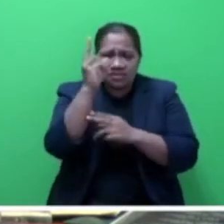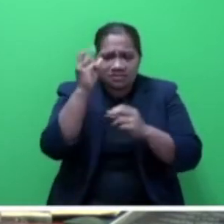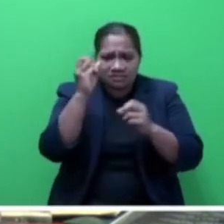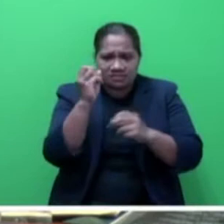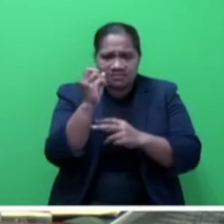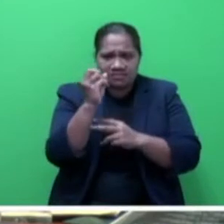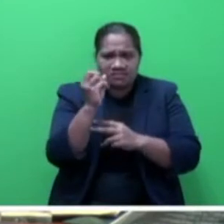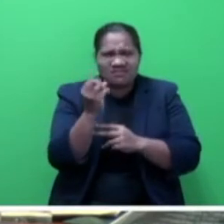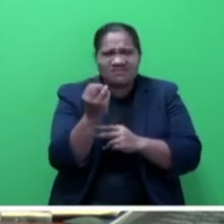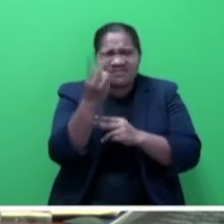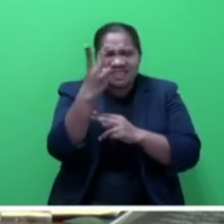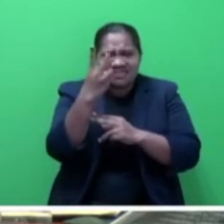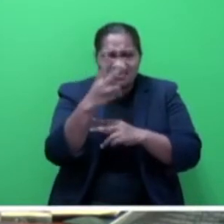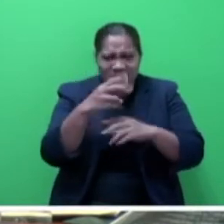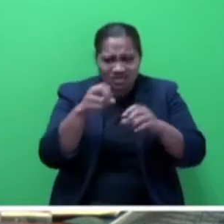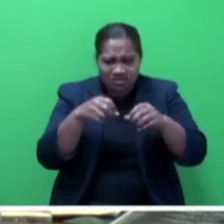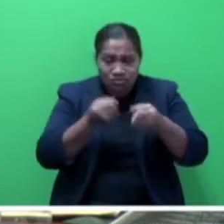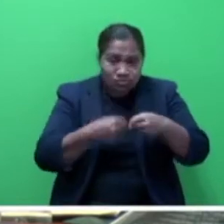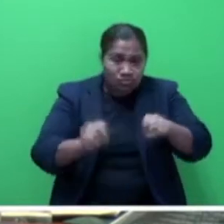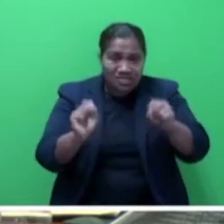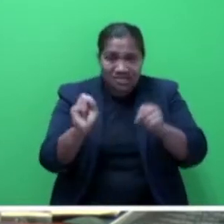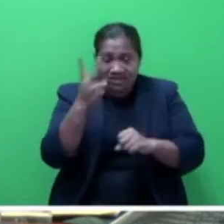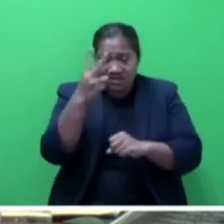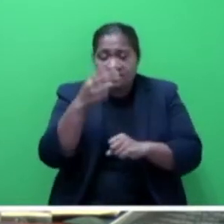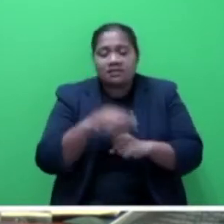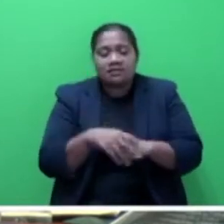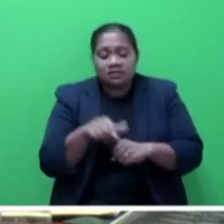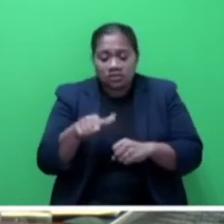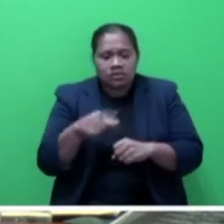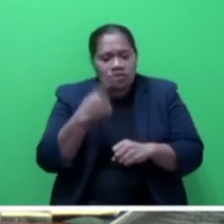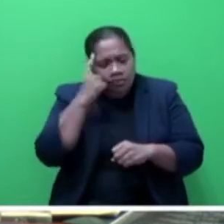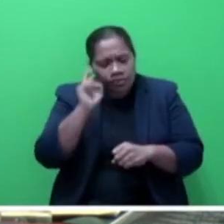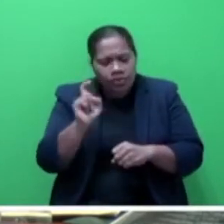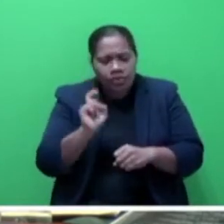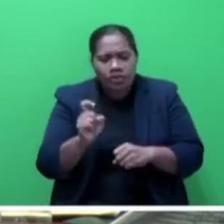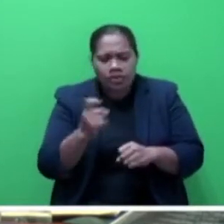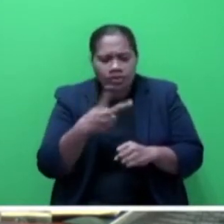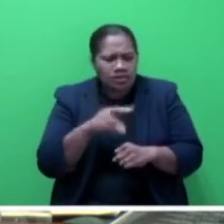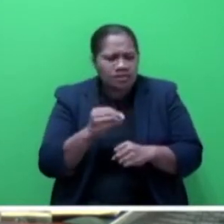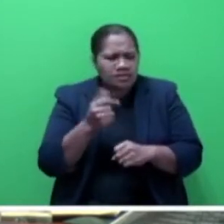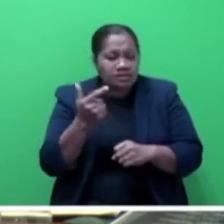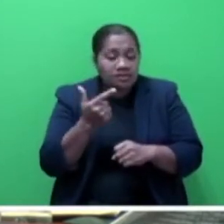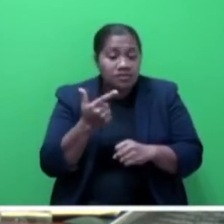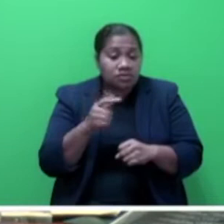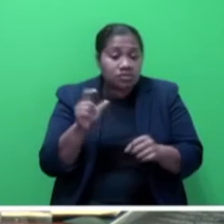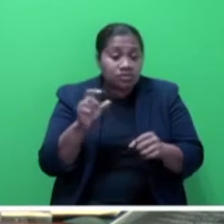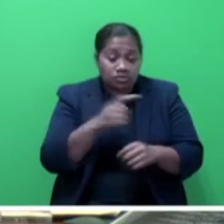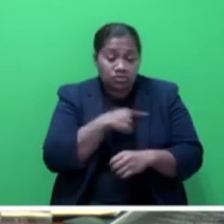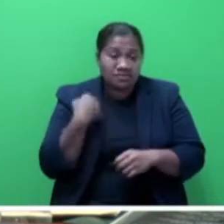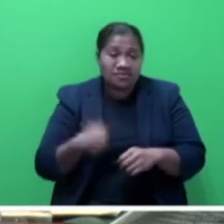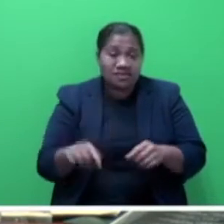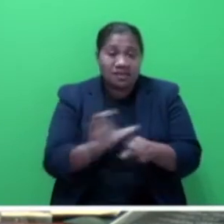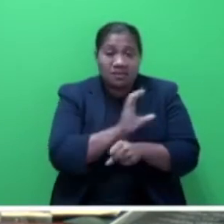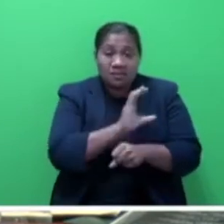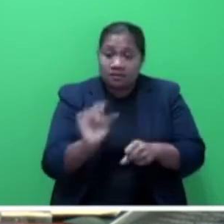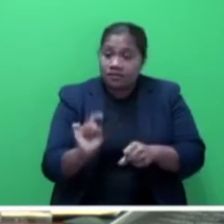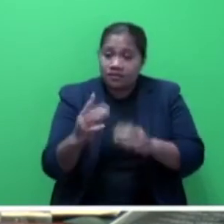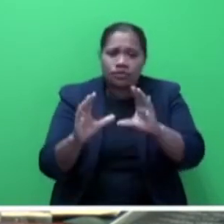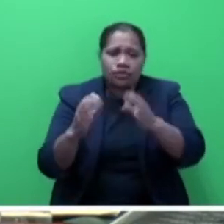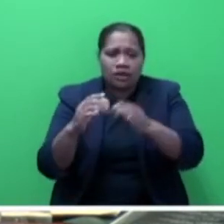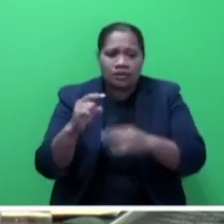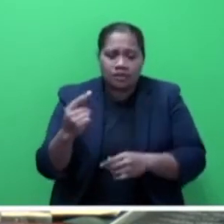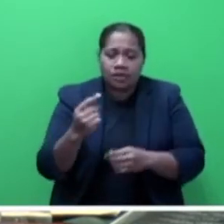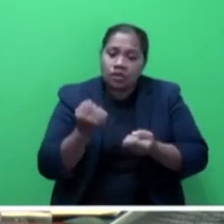for this project in July 2017. Mr. Speaker, sir, the China Railway First Group was